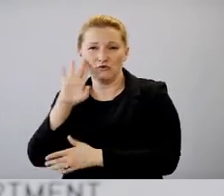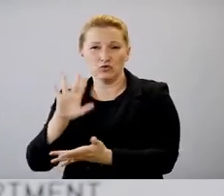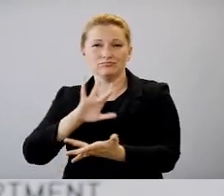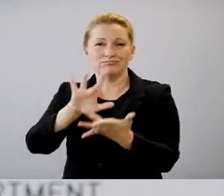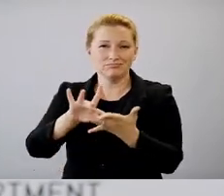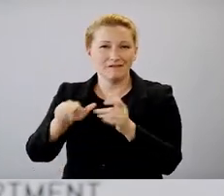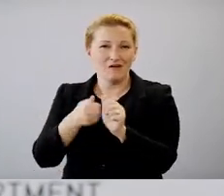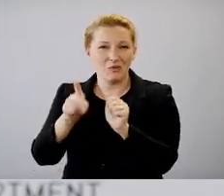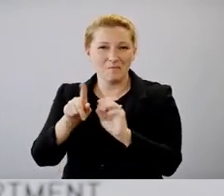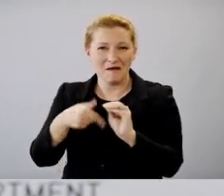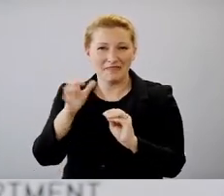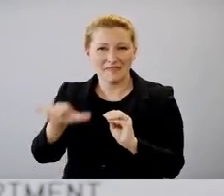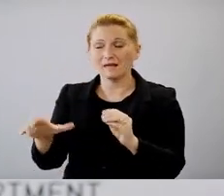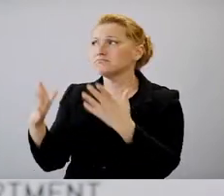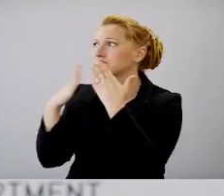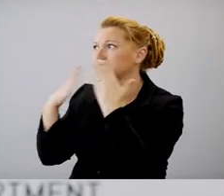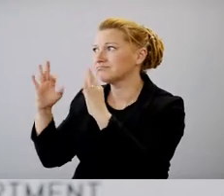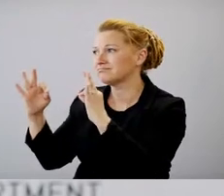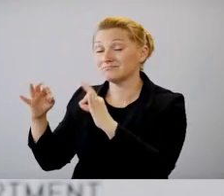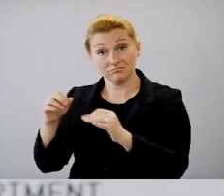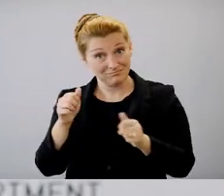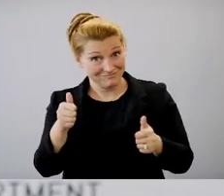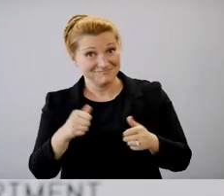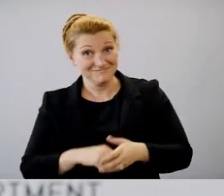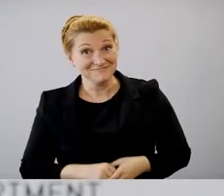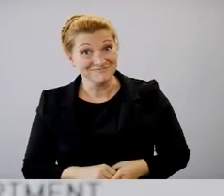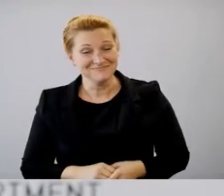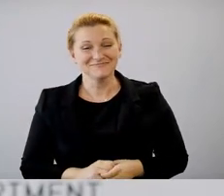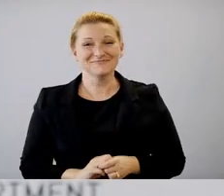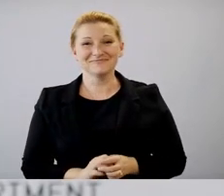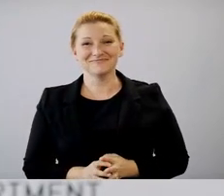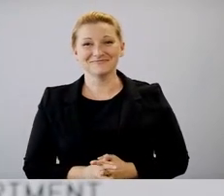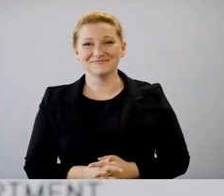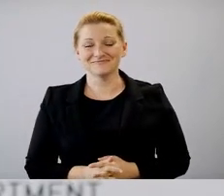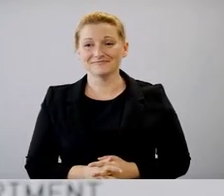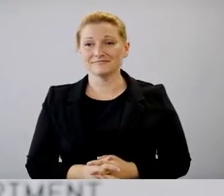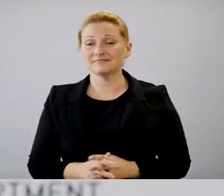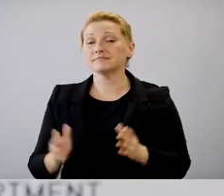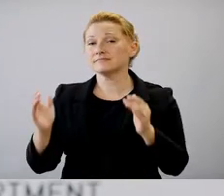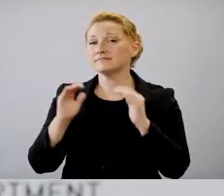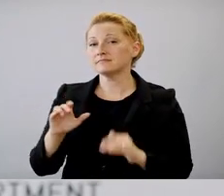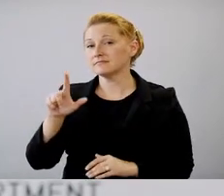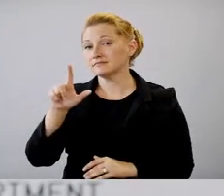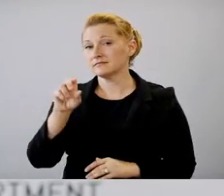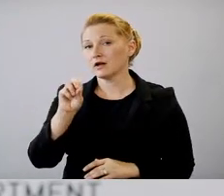Awesome. Okay. Thank you so much. I appreciate it. You're welcome. Okay. Lorraine.